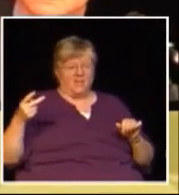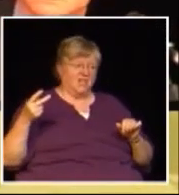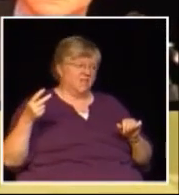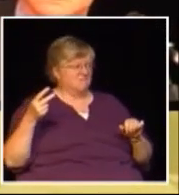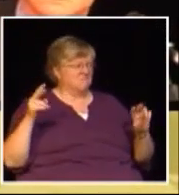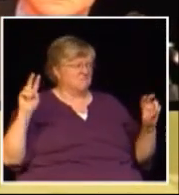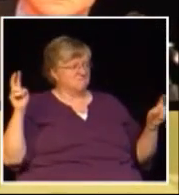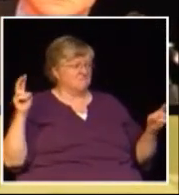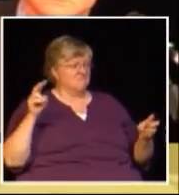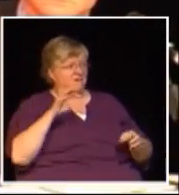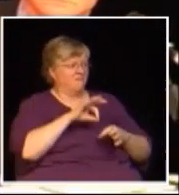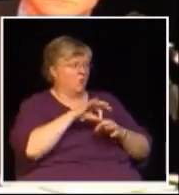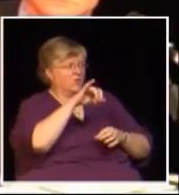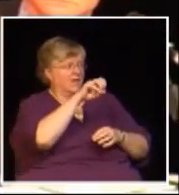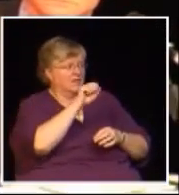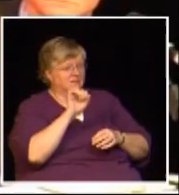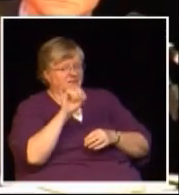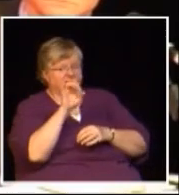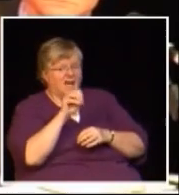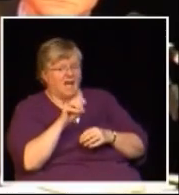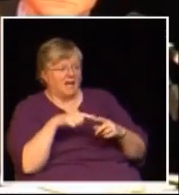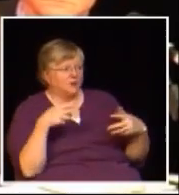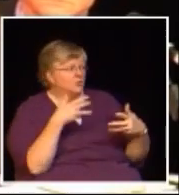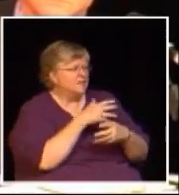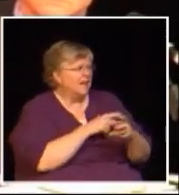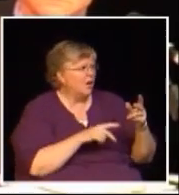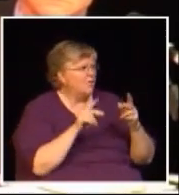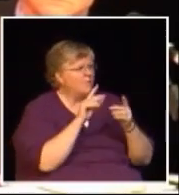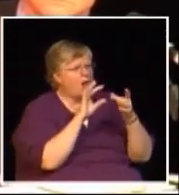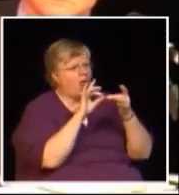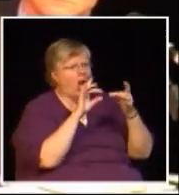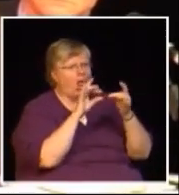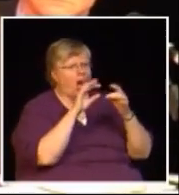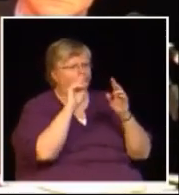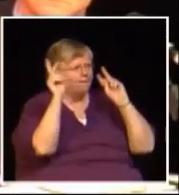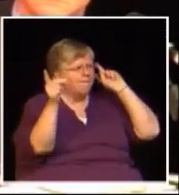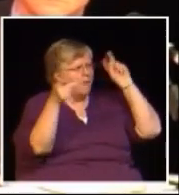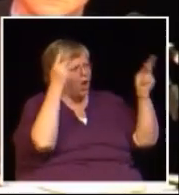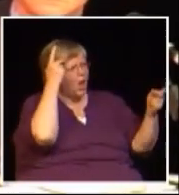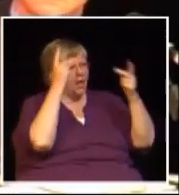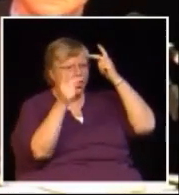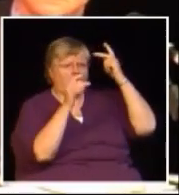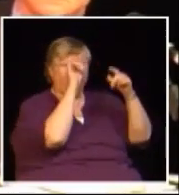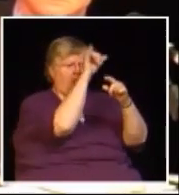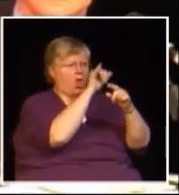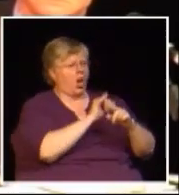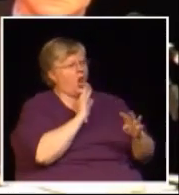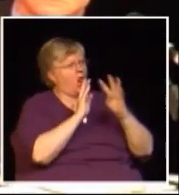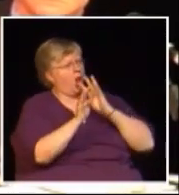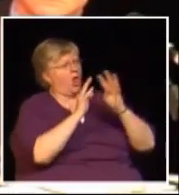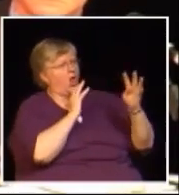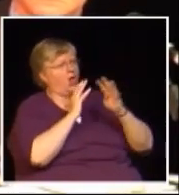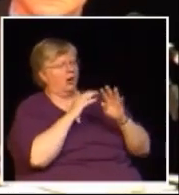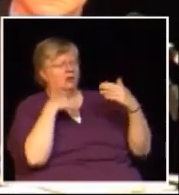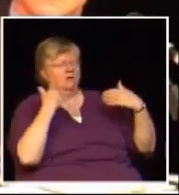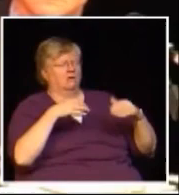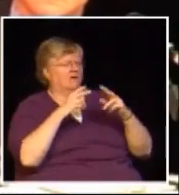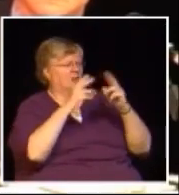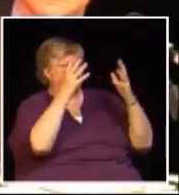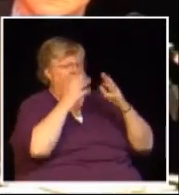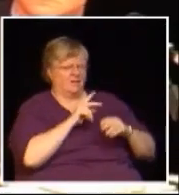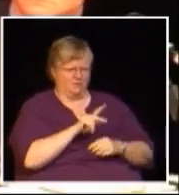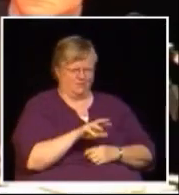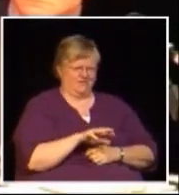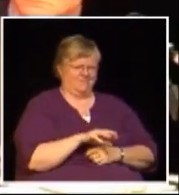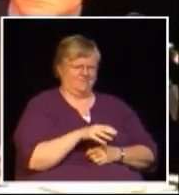side to confuse obfuscate and terrify the public with absolute baffle gab is really very sad and